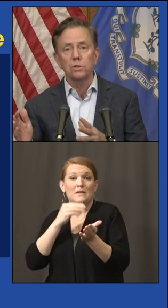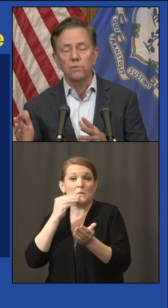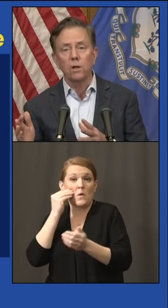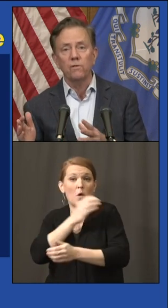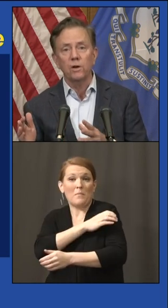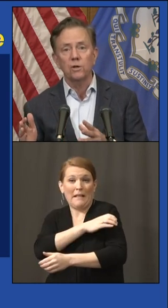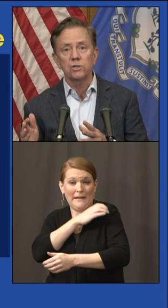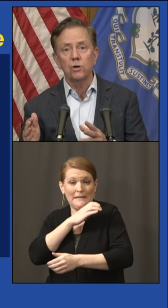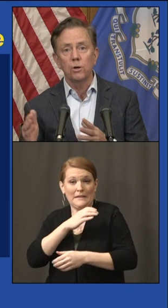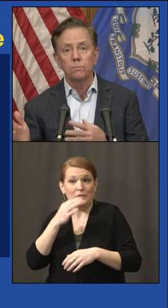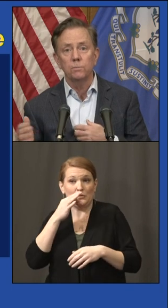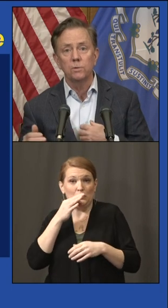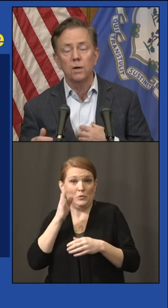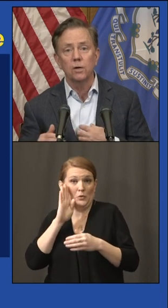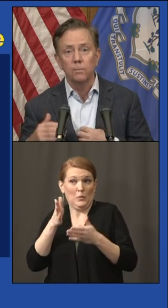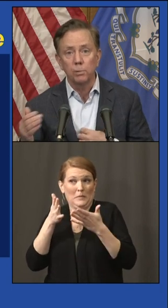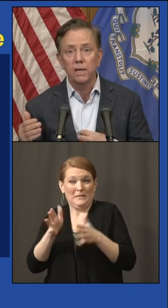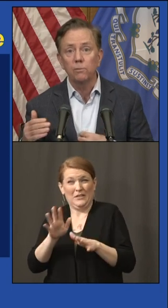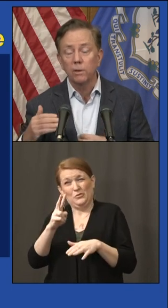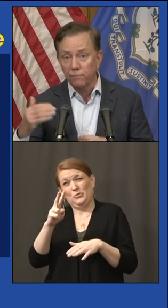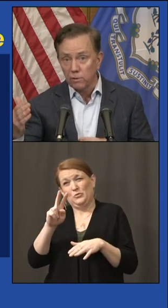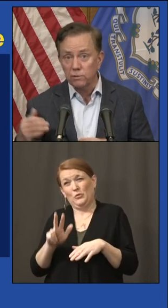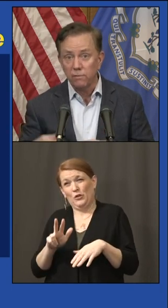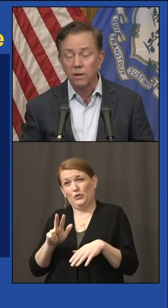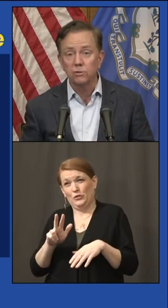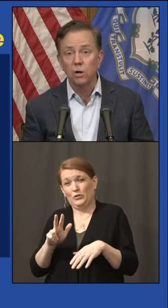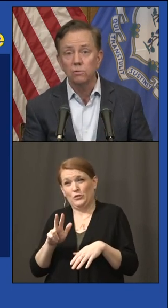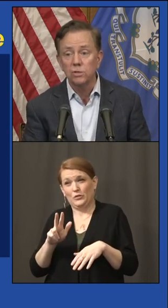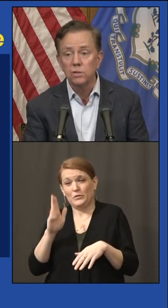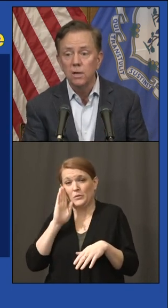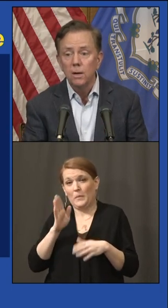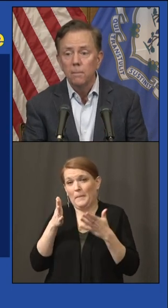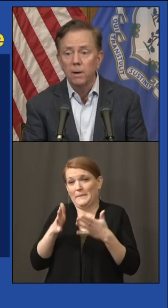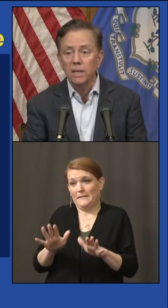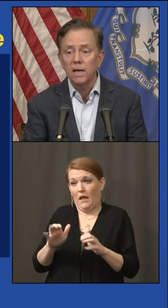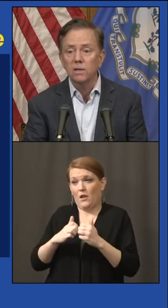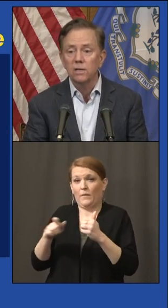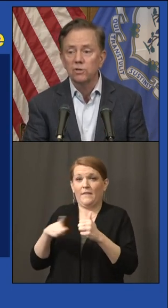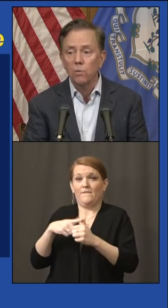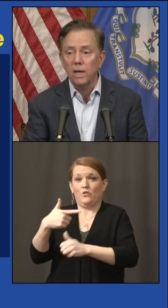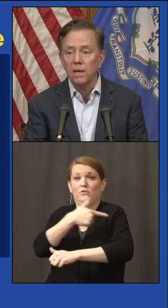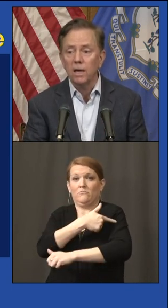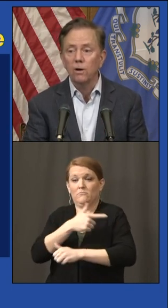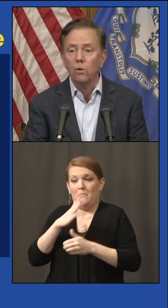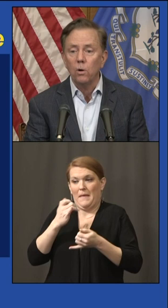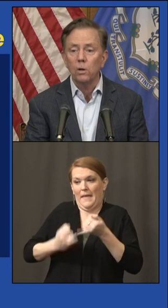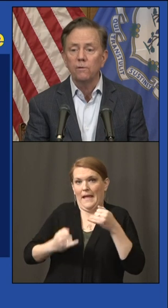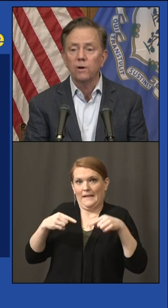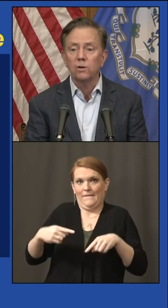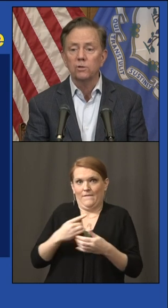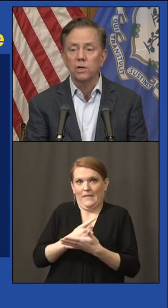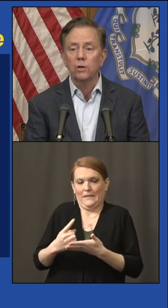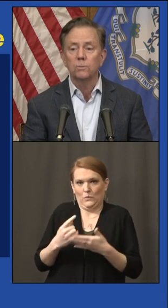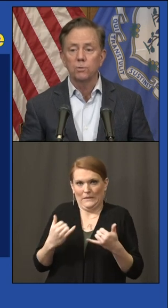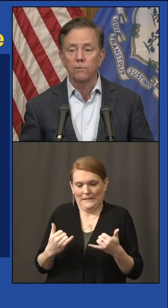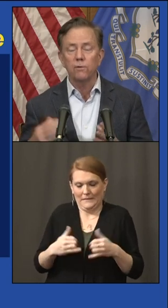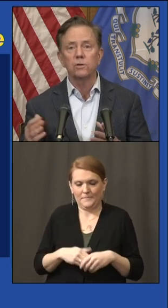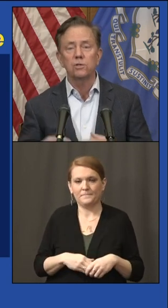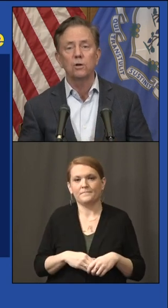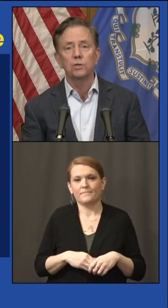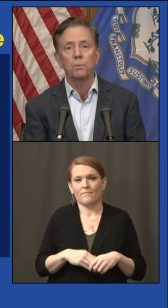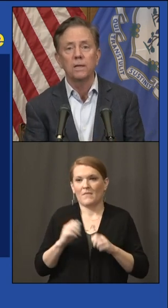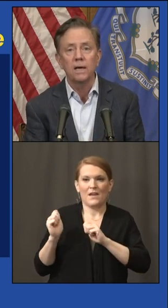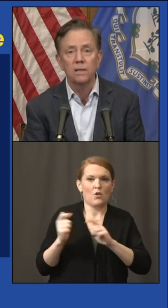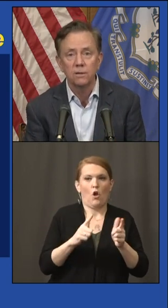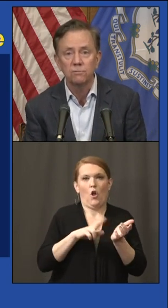-thirds of all of our nursing homes completed with the first dose by the end of this week, and all of our nursing homes with the